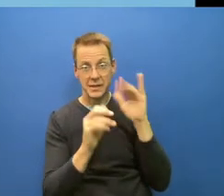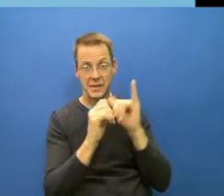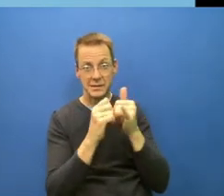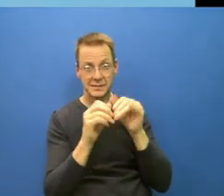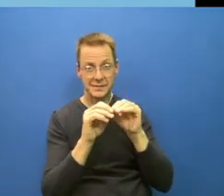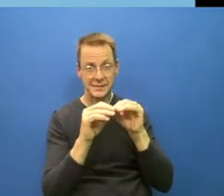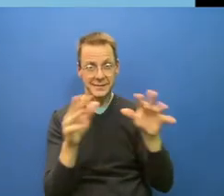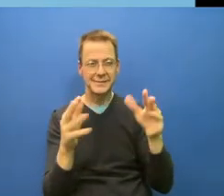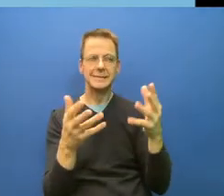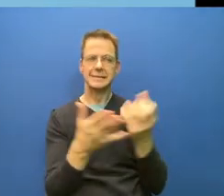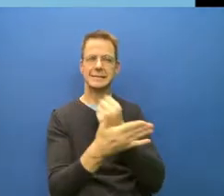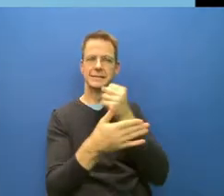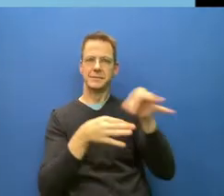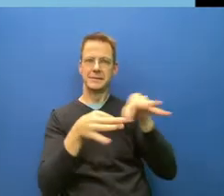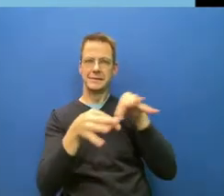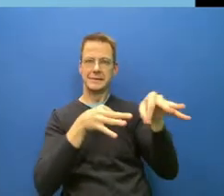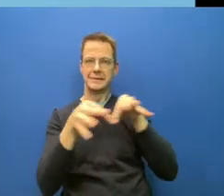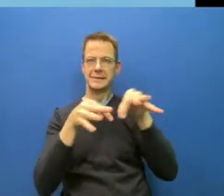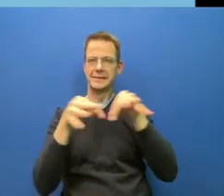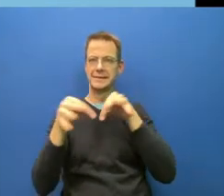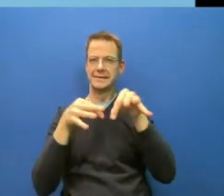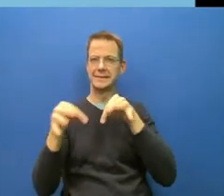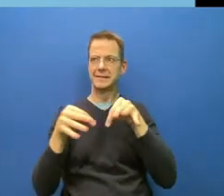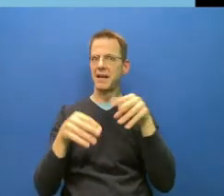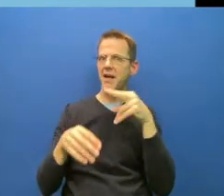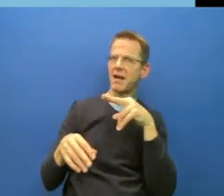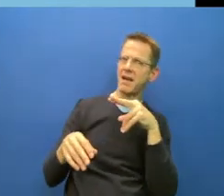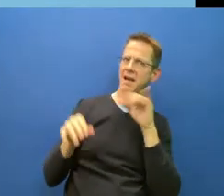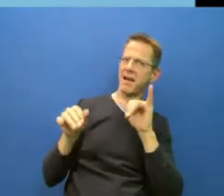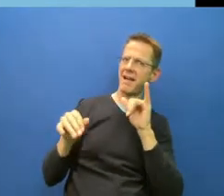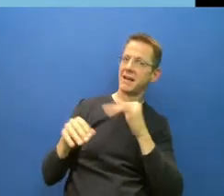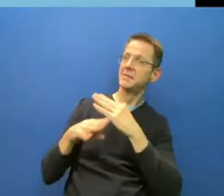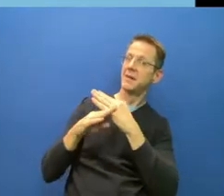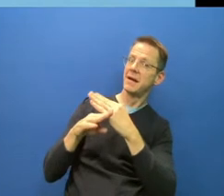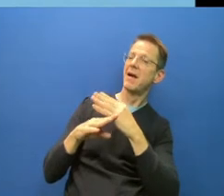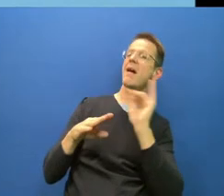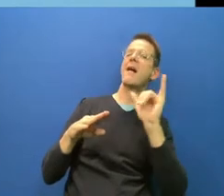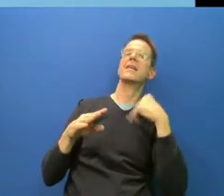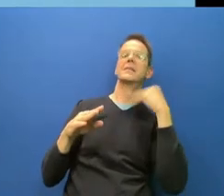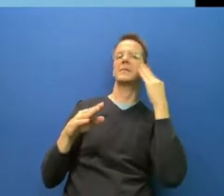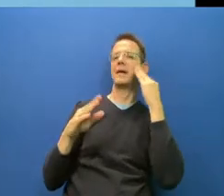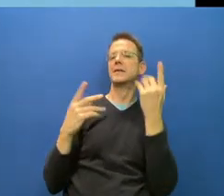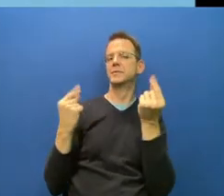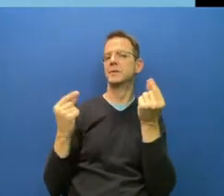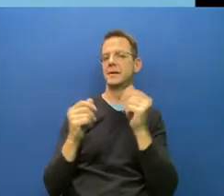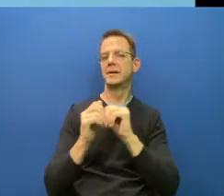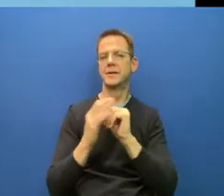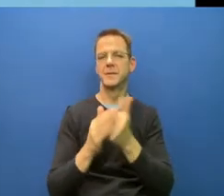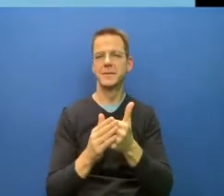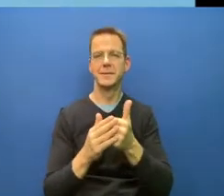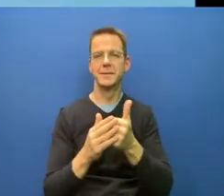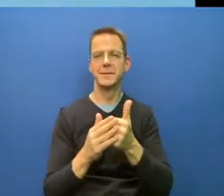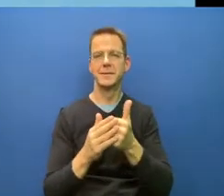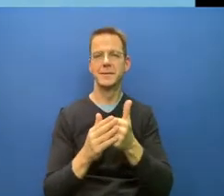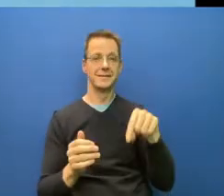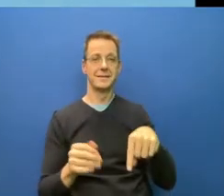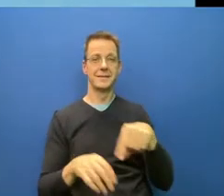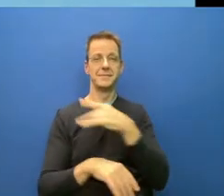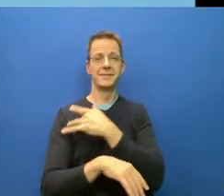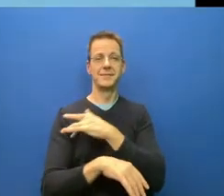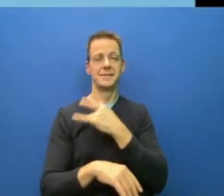very much. So we could really max out on it much, much more. And the next slide, please.